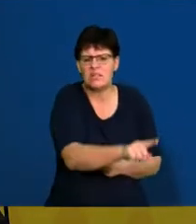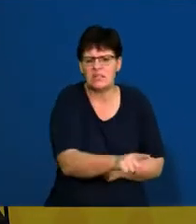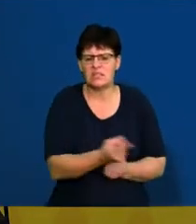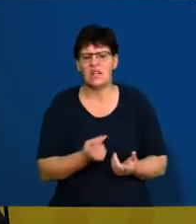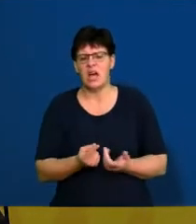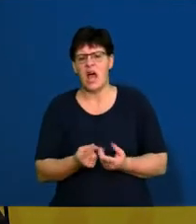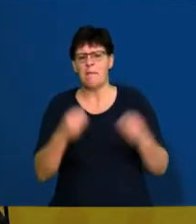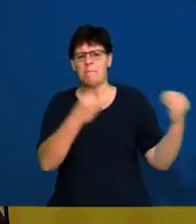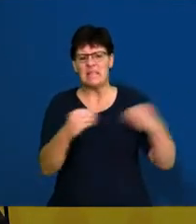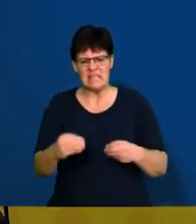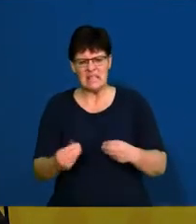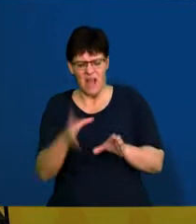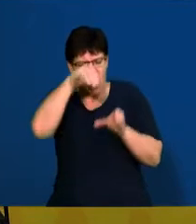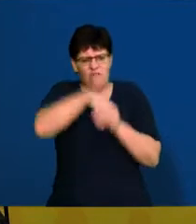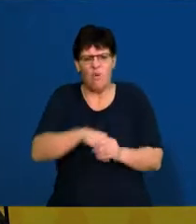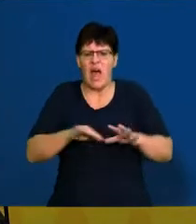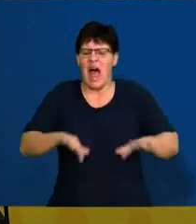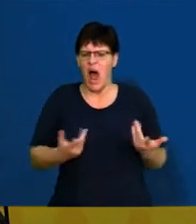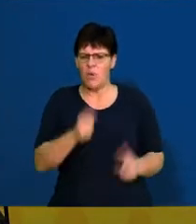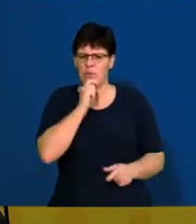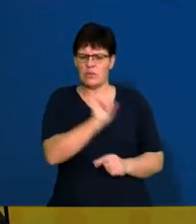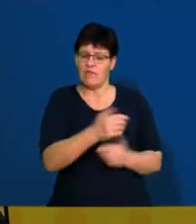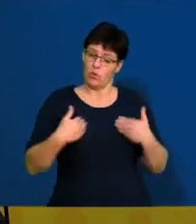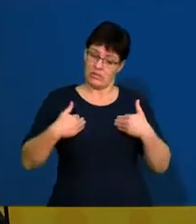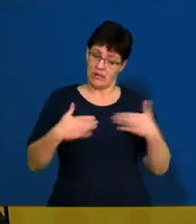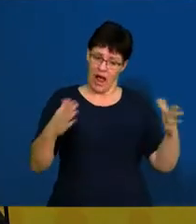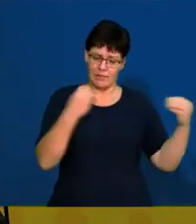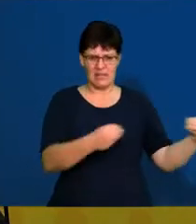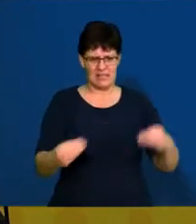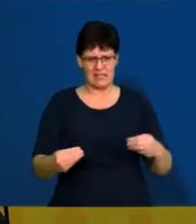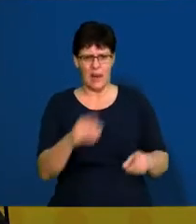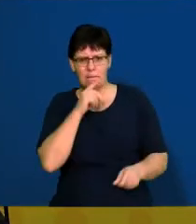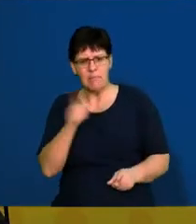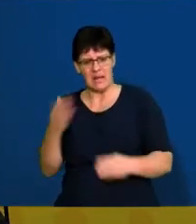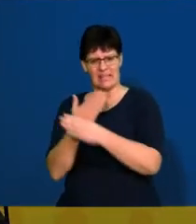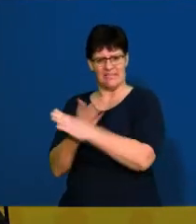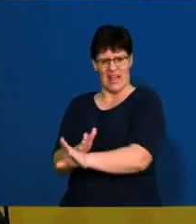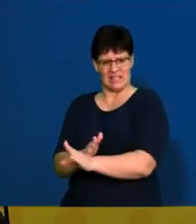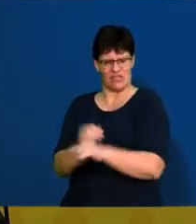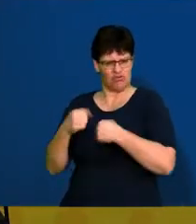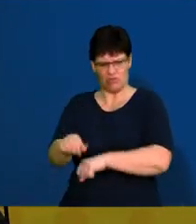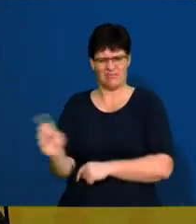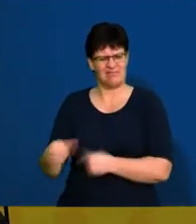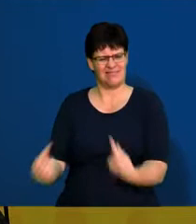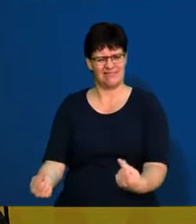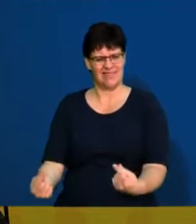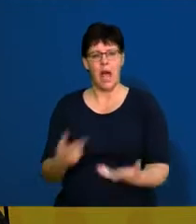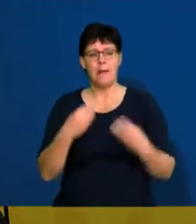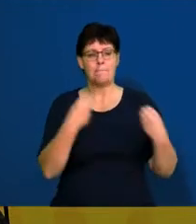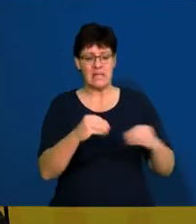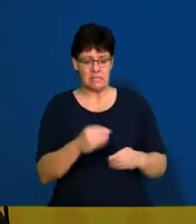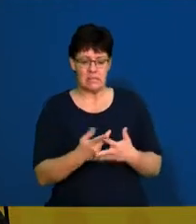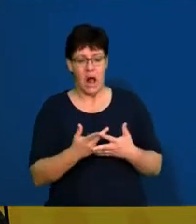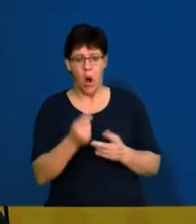would you use a different strategy. If you're just starting out as a business, you're not going to go into a defensive strategy. If your business is on its